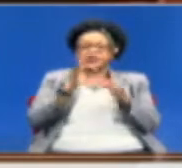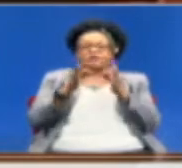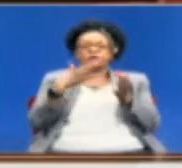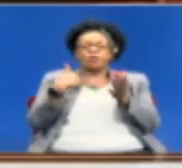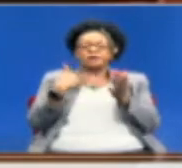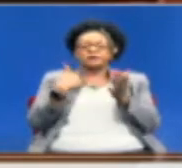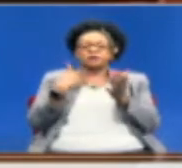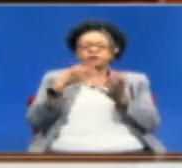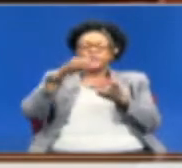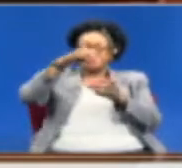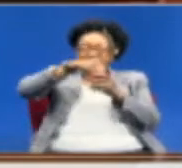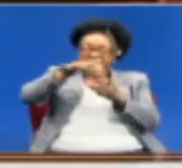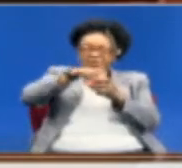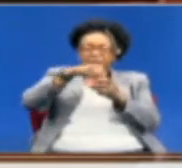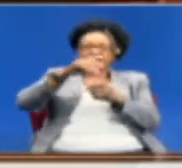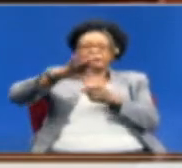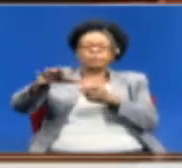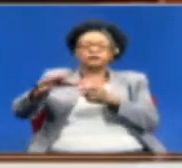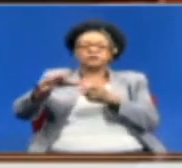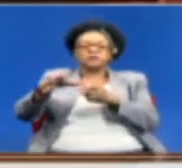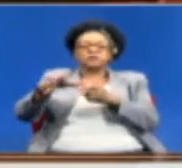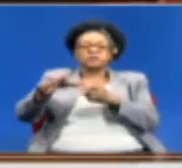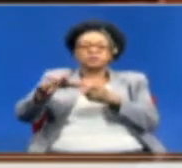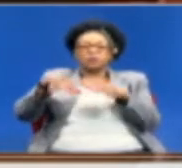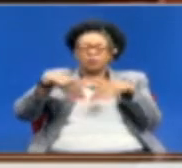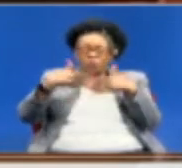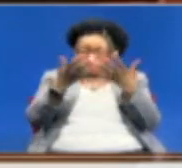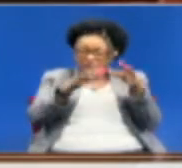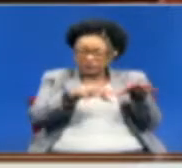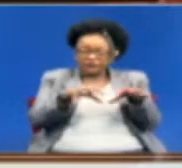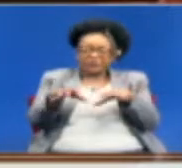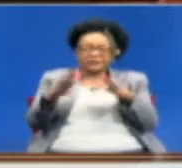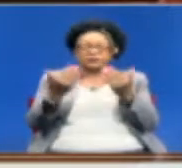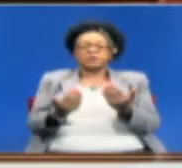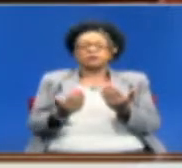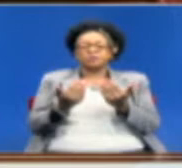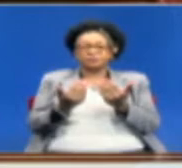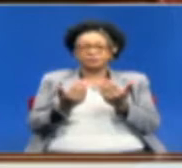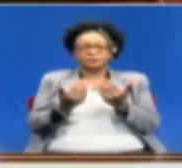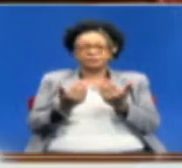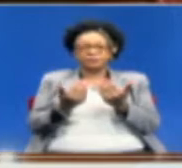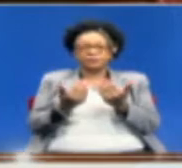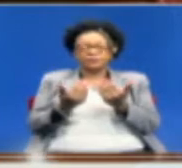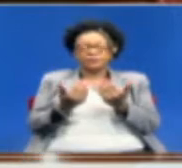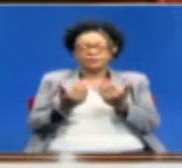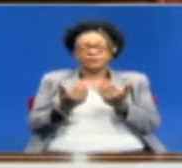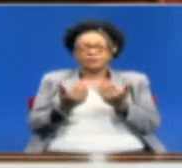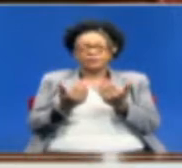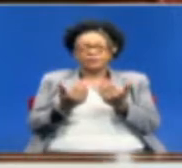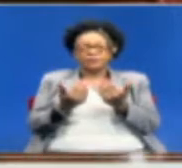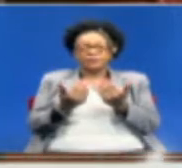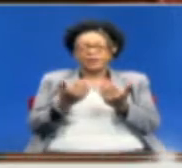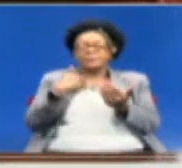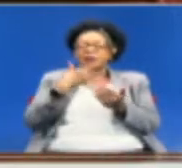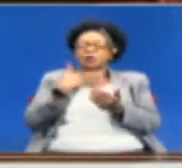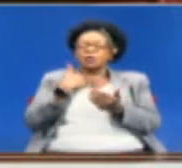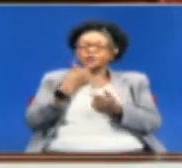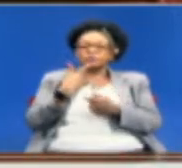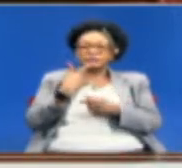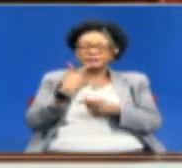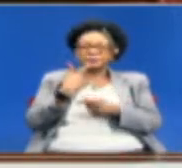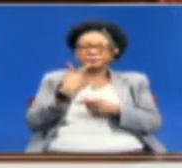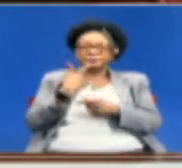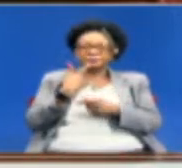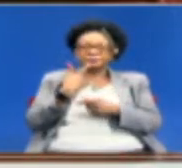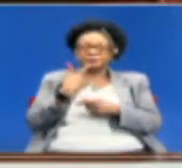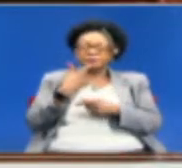counties where we are suffering in at the moment, Mr. Speaker. Mr. Speaker, I want to say that